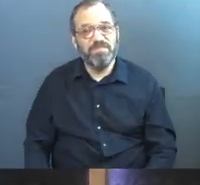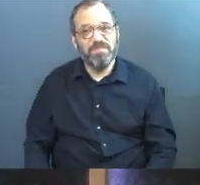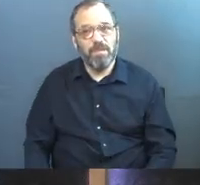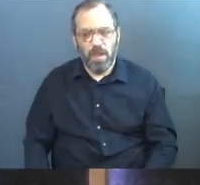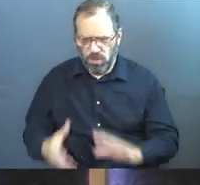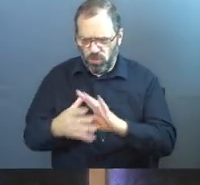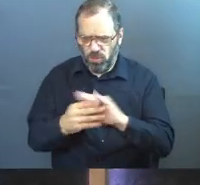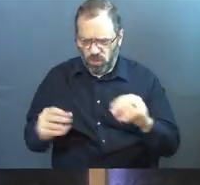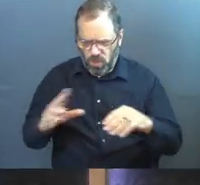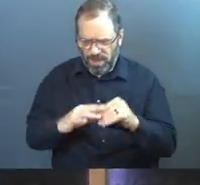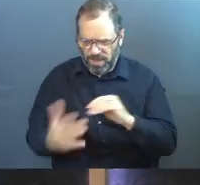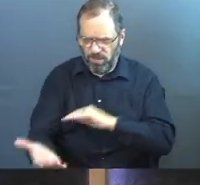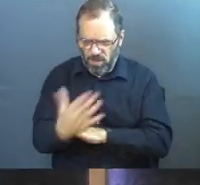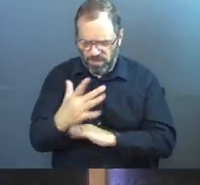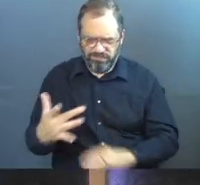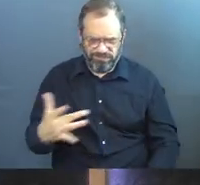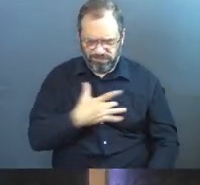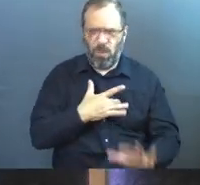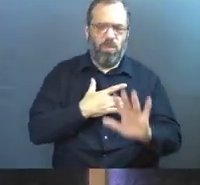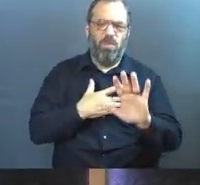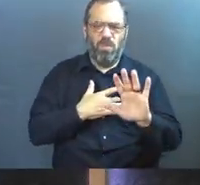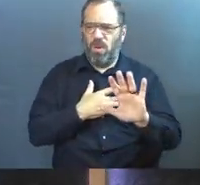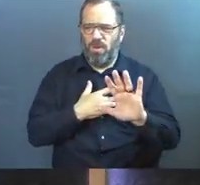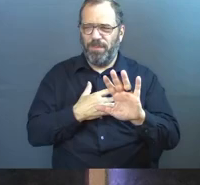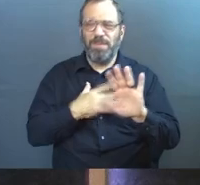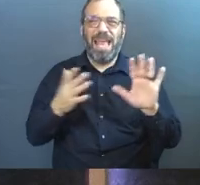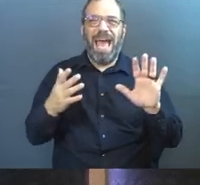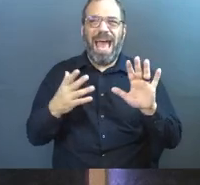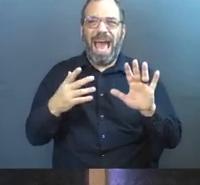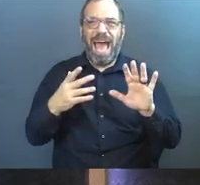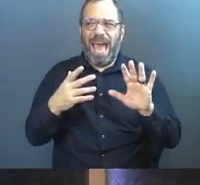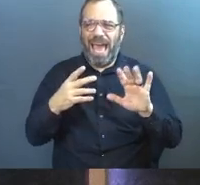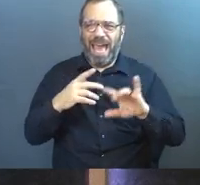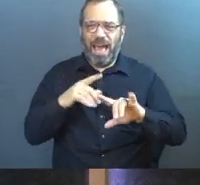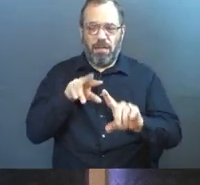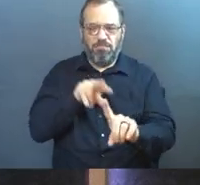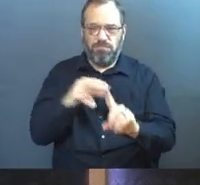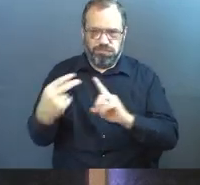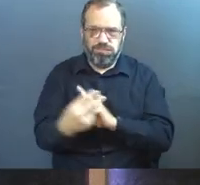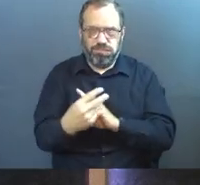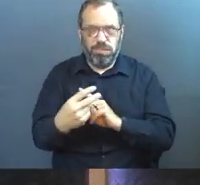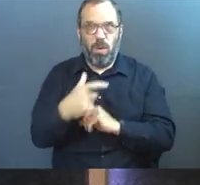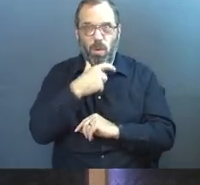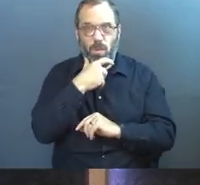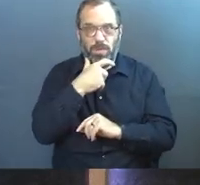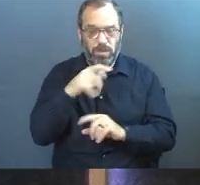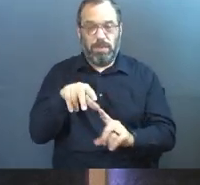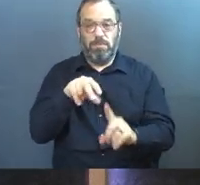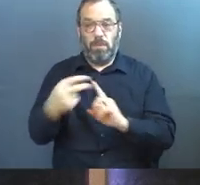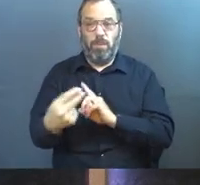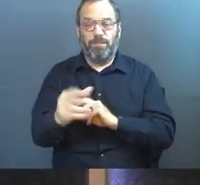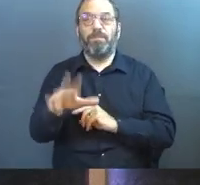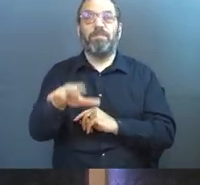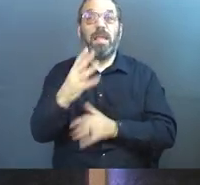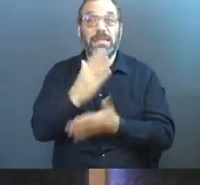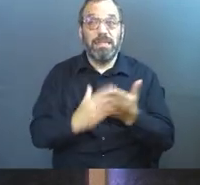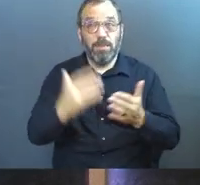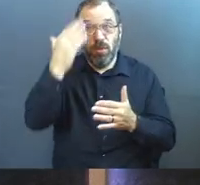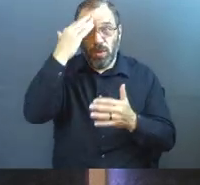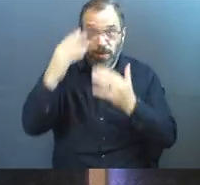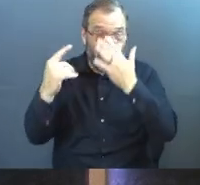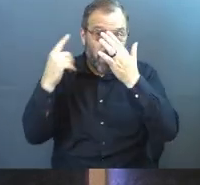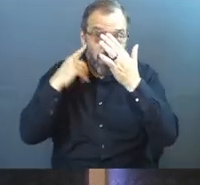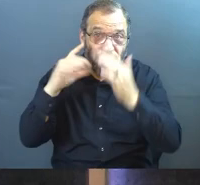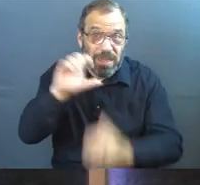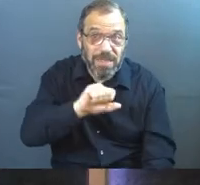There was a story hit me this morning and I just saw the whole thing differently when watching it through this lens. And some of you know this,